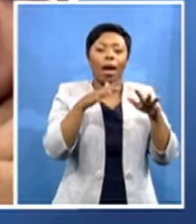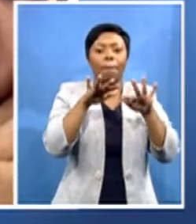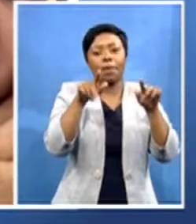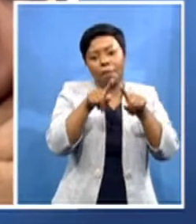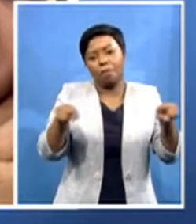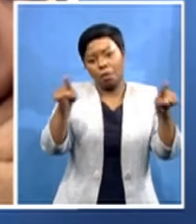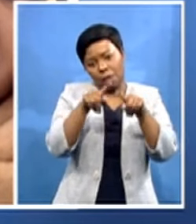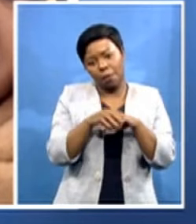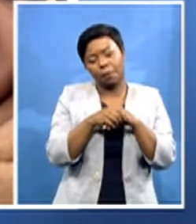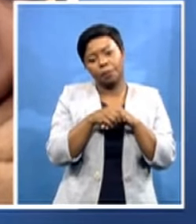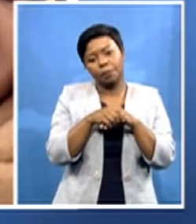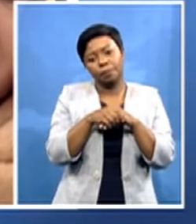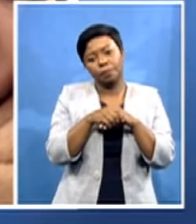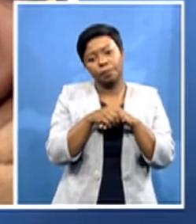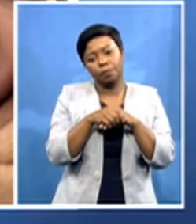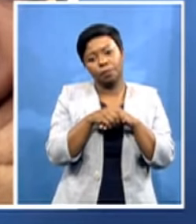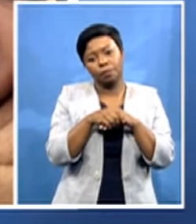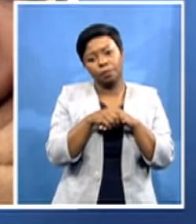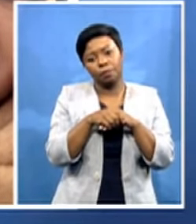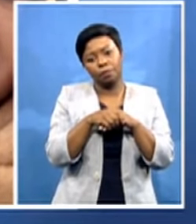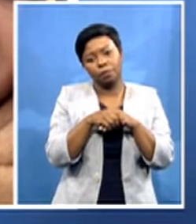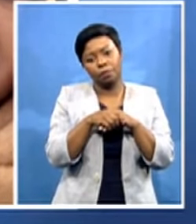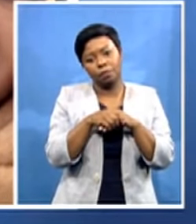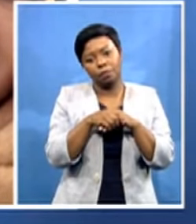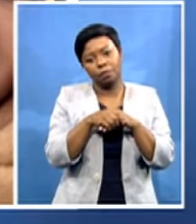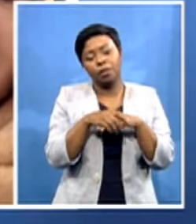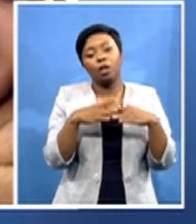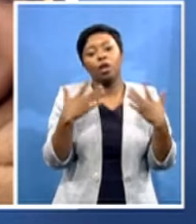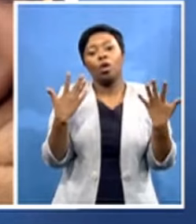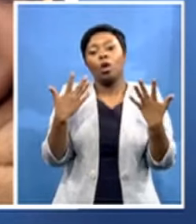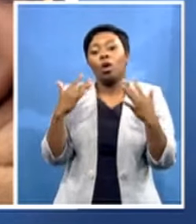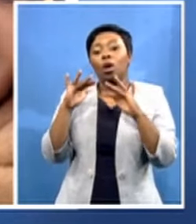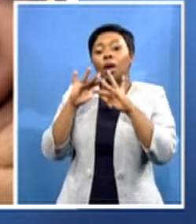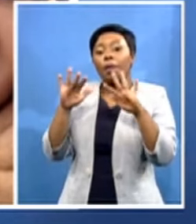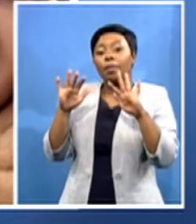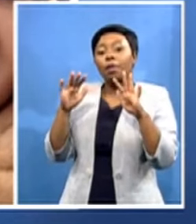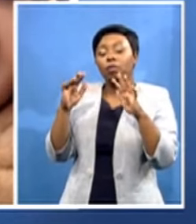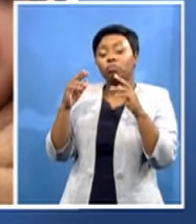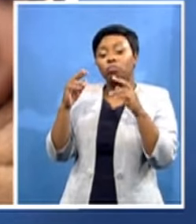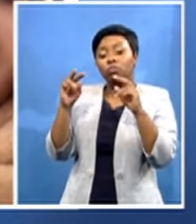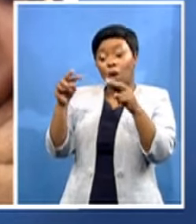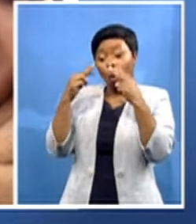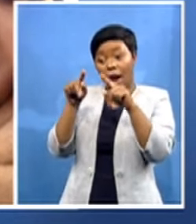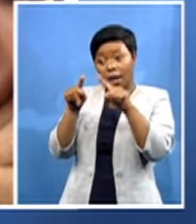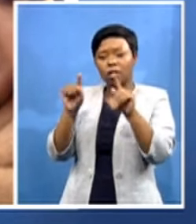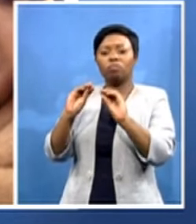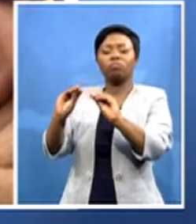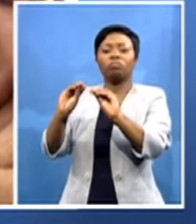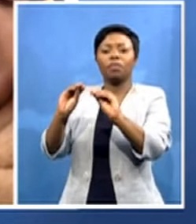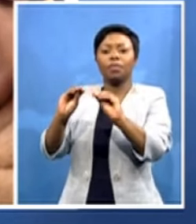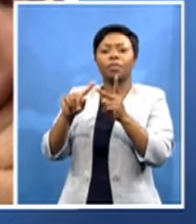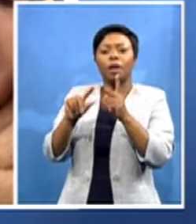and just in terms of educating people who are watching now about the importance and relevance of the-african parliament